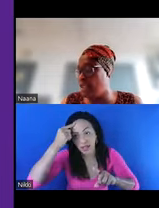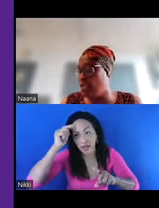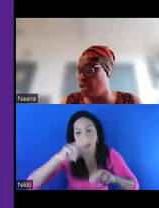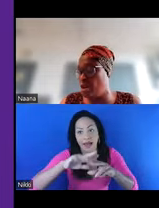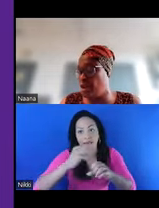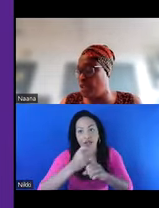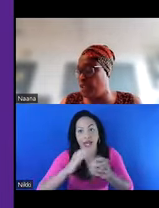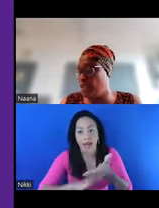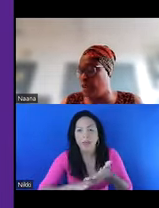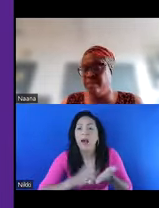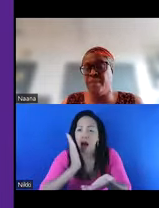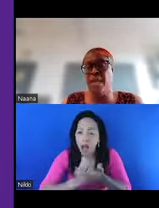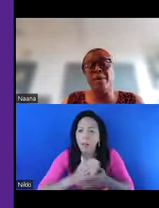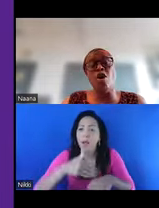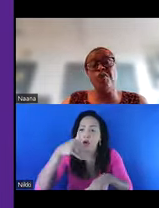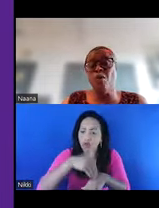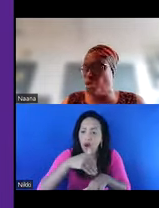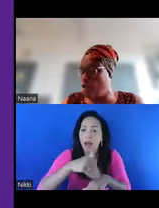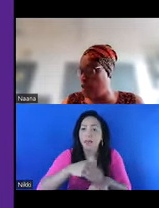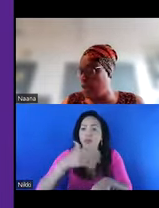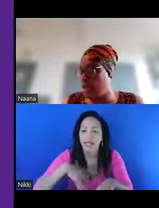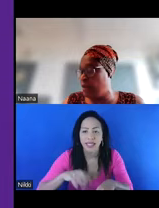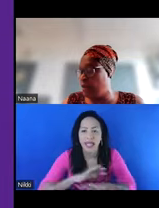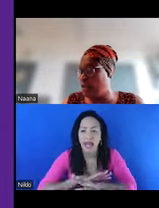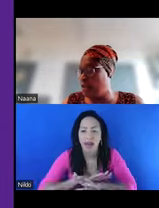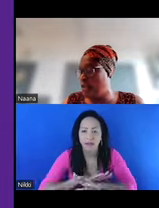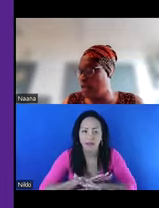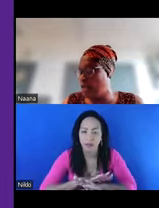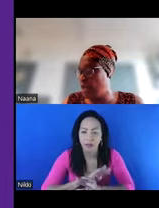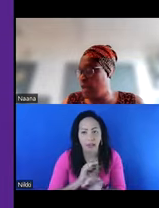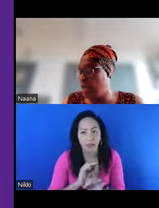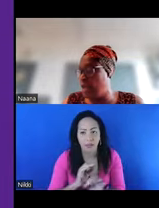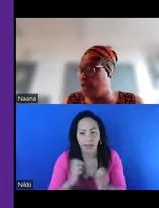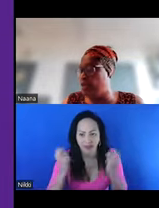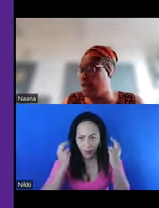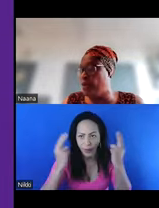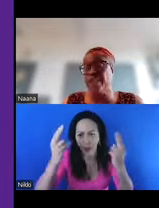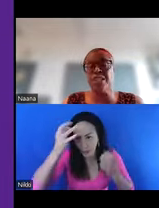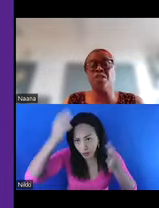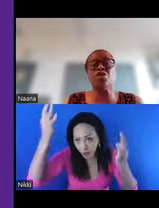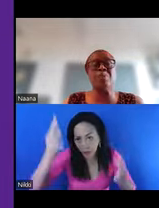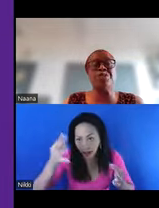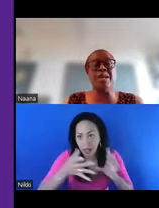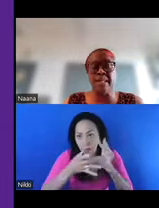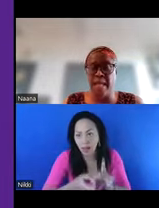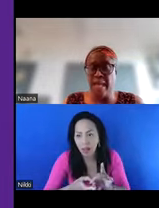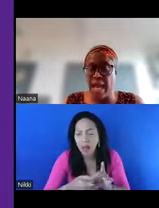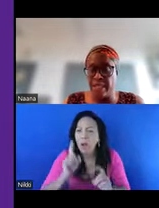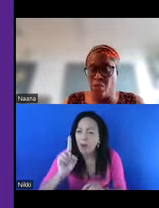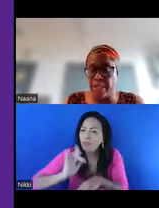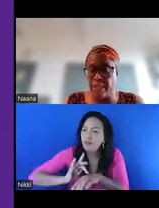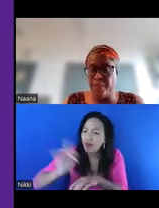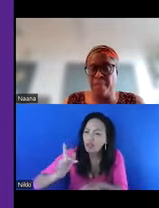we should have zero tolerance to FGM, but all forms of abuse to untrained professionals should be trained